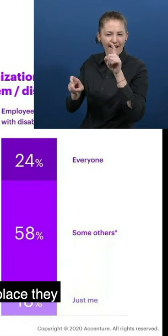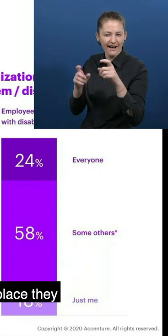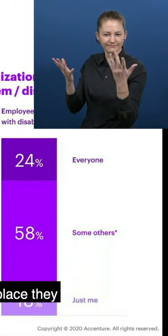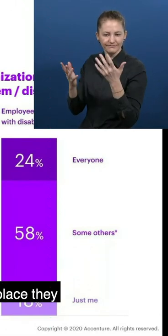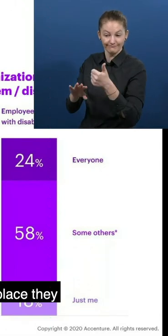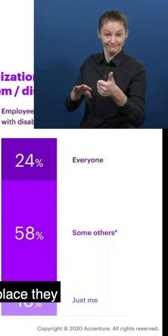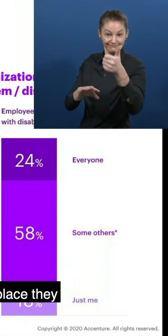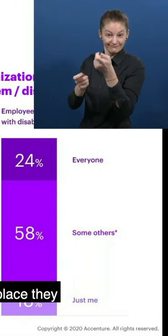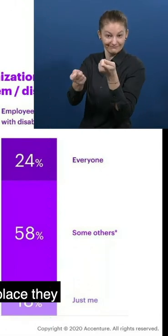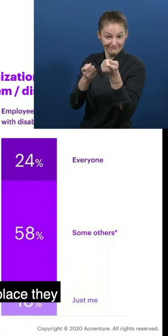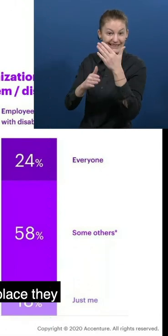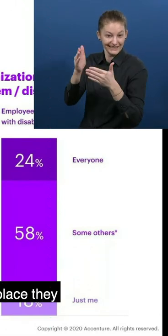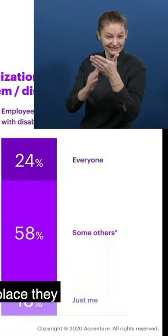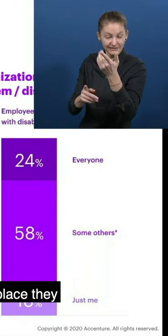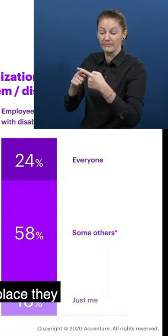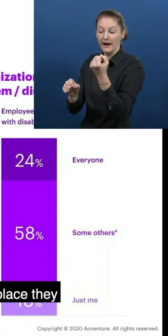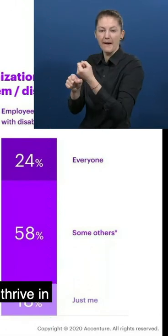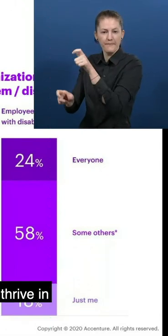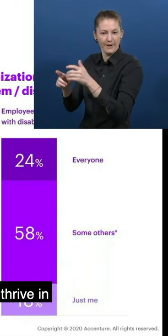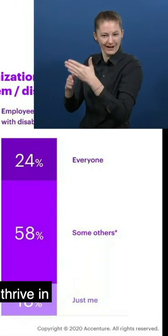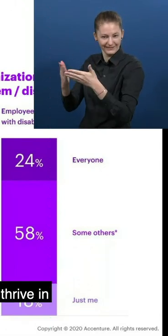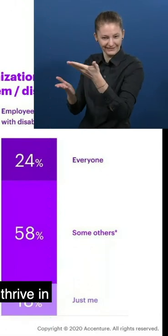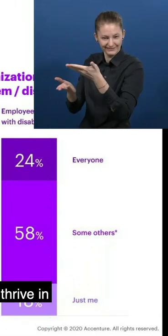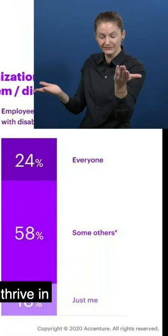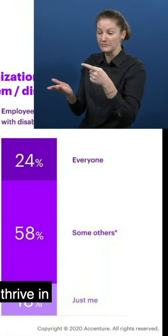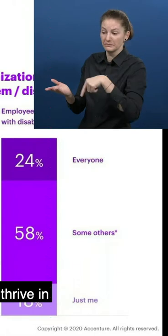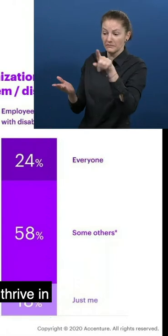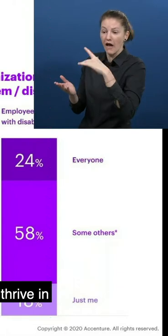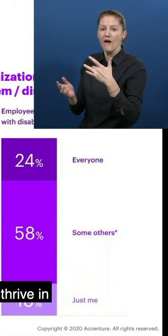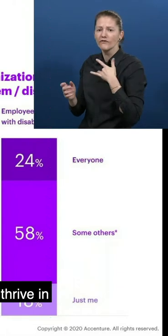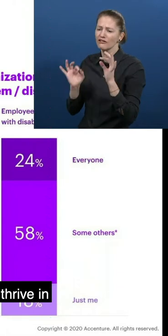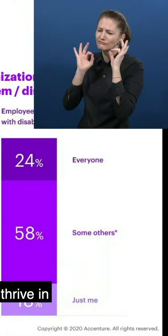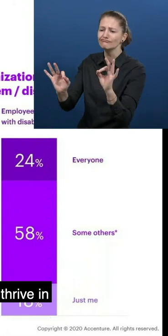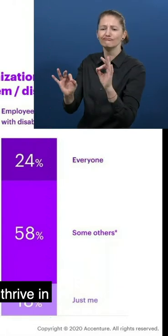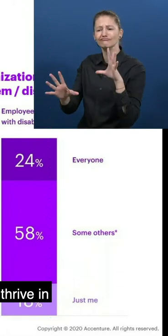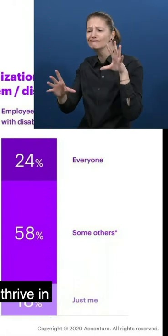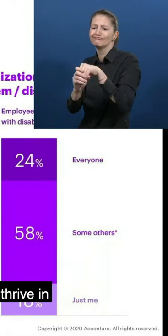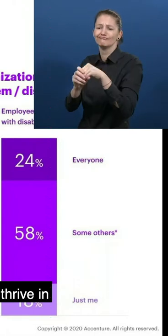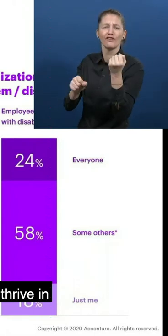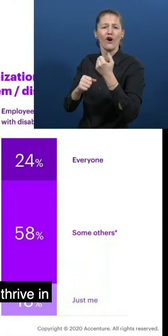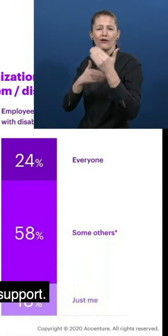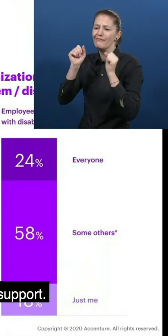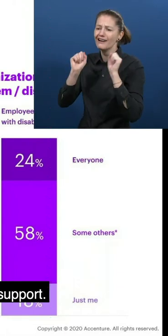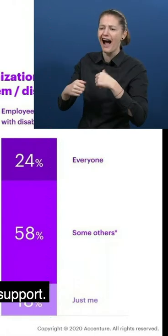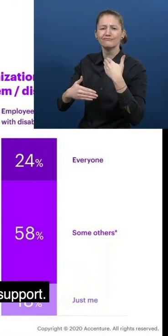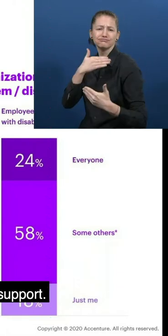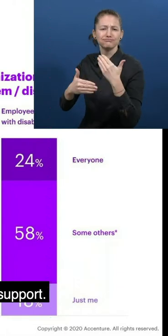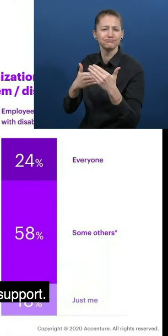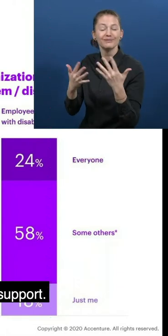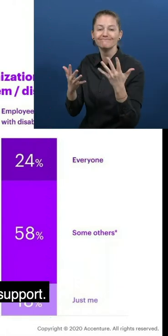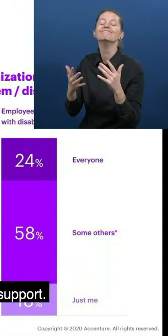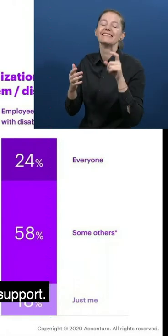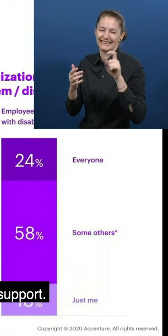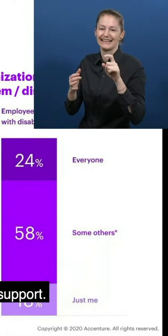employees alike about whether they feel the workplace they operate in enables employees with disabilities to thrive in terms of having the right